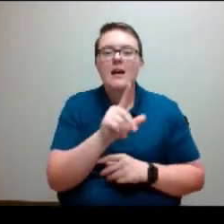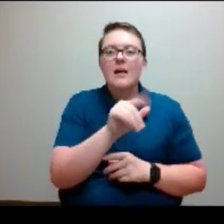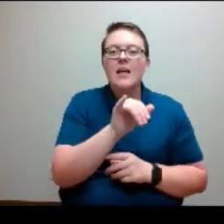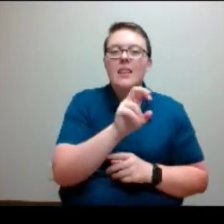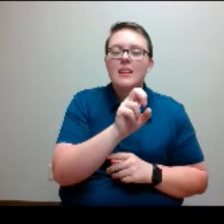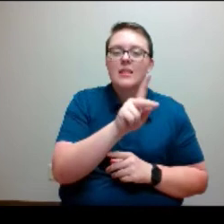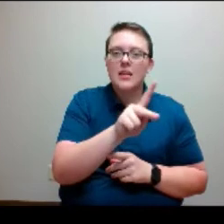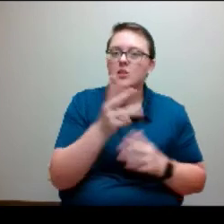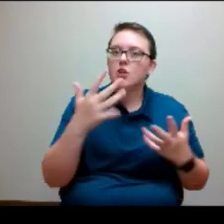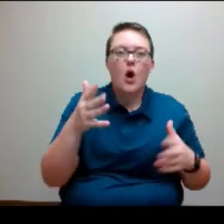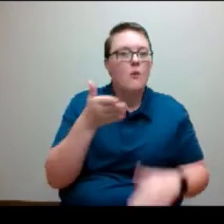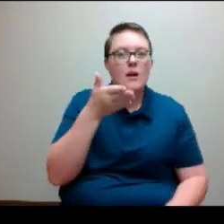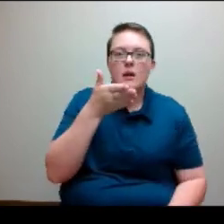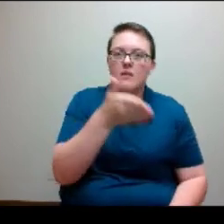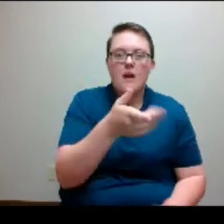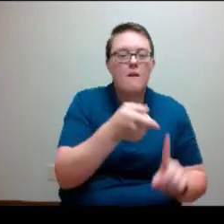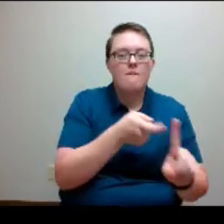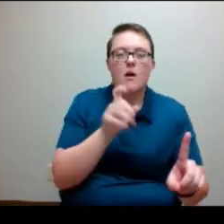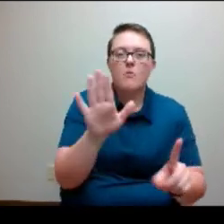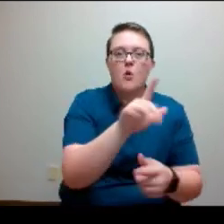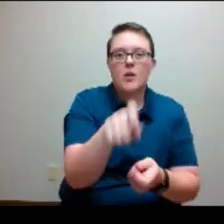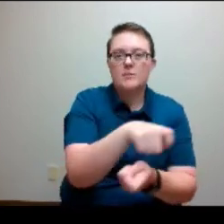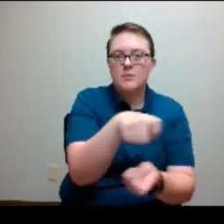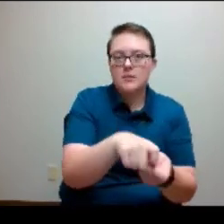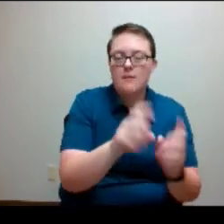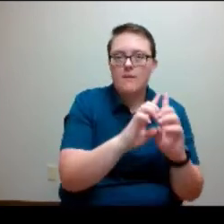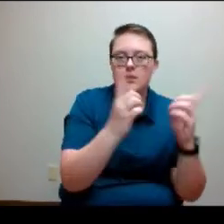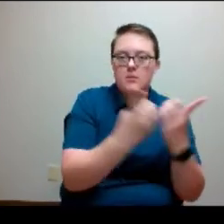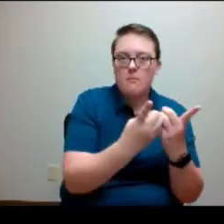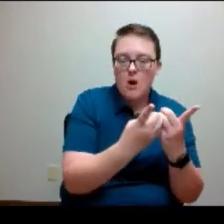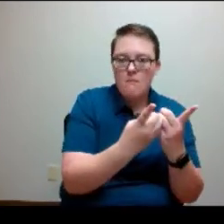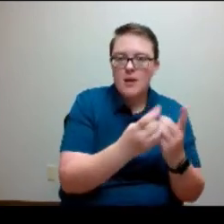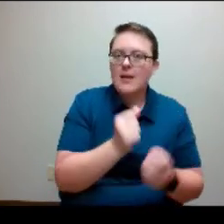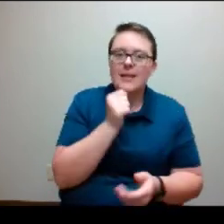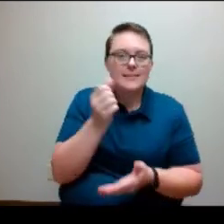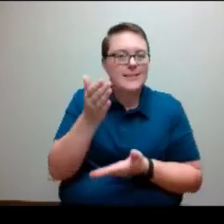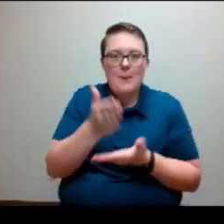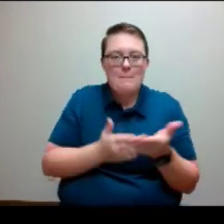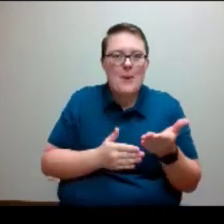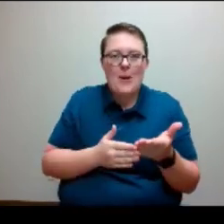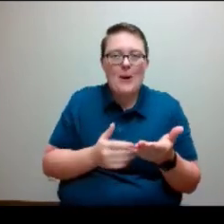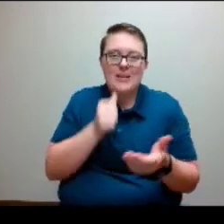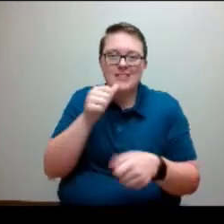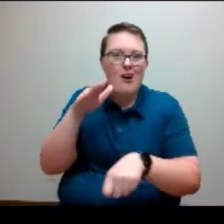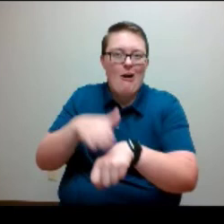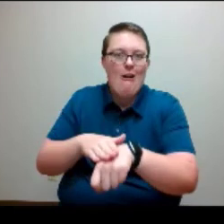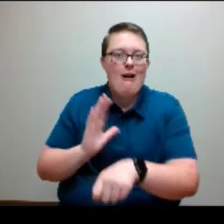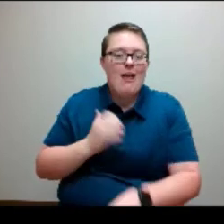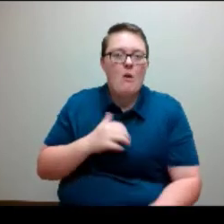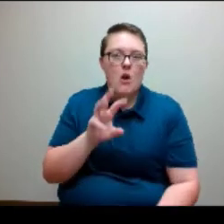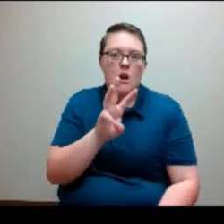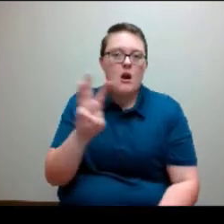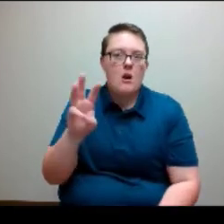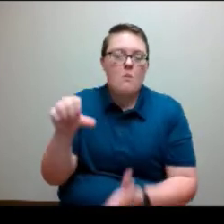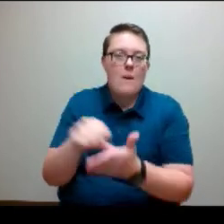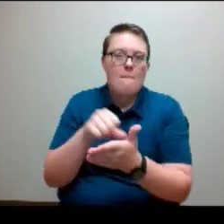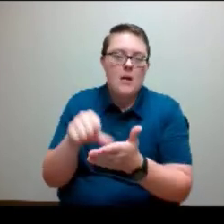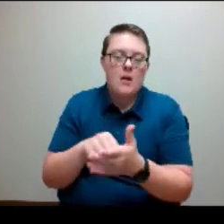divisions and departments. So they're not part of the web page, I don't believe. So